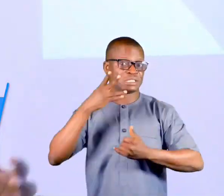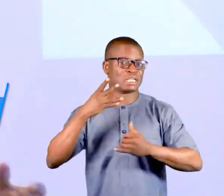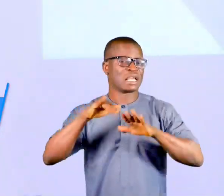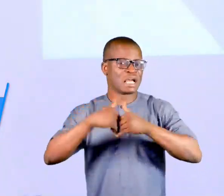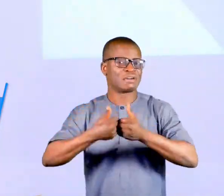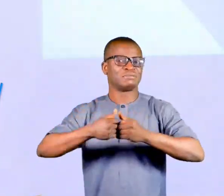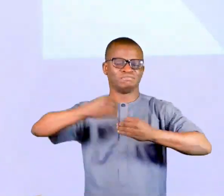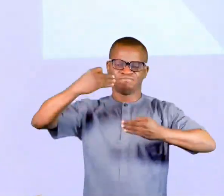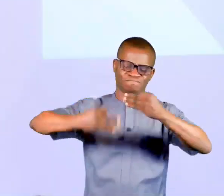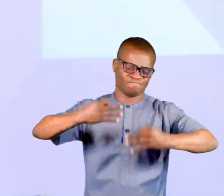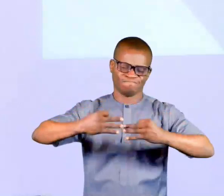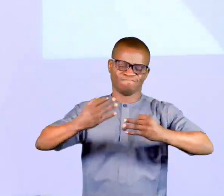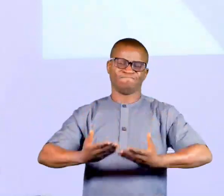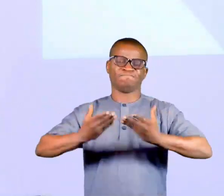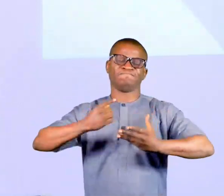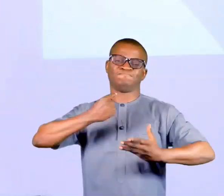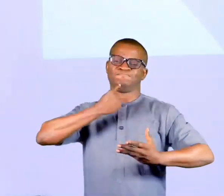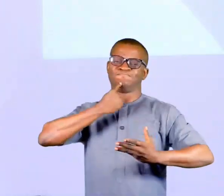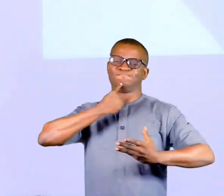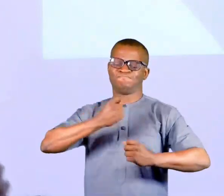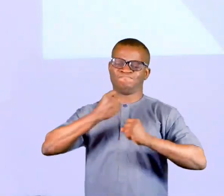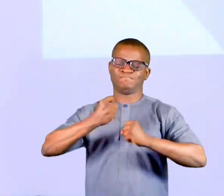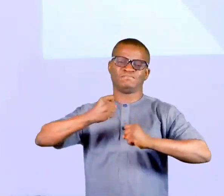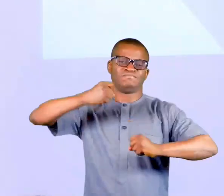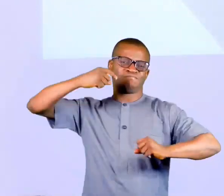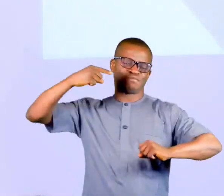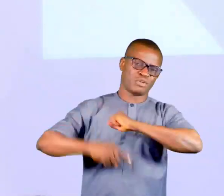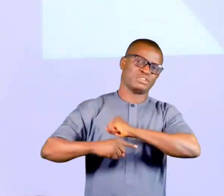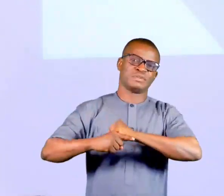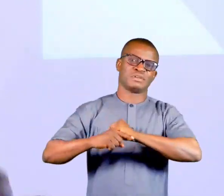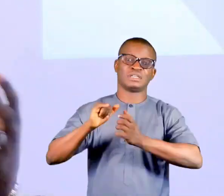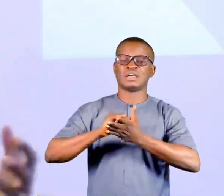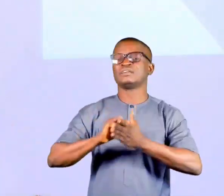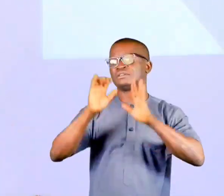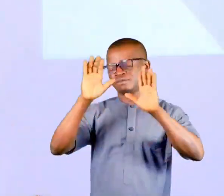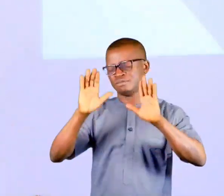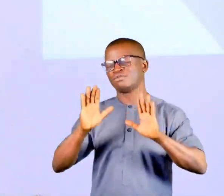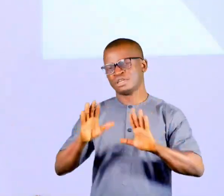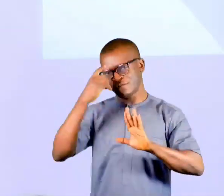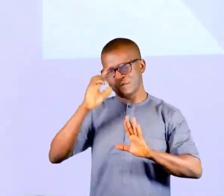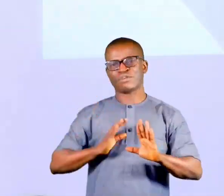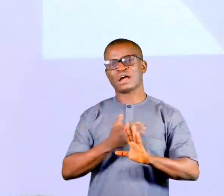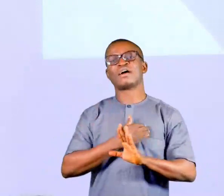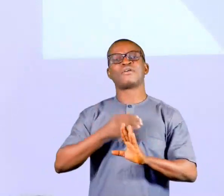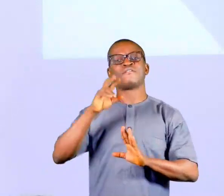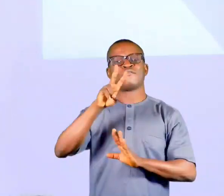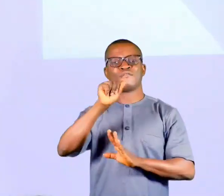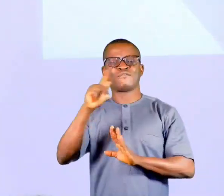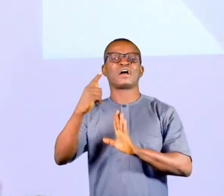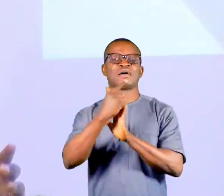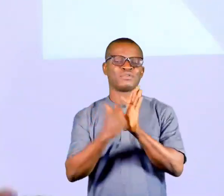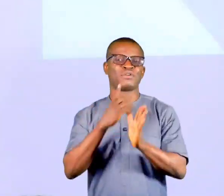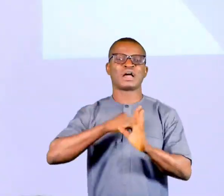beginning to met out stiff penalties and it is amazing for our VAP and also for our trafficking cases.